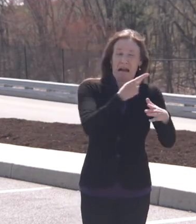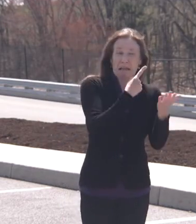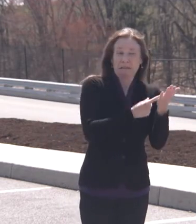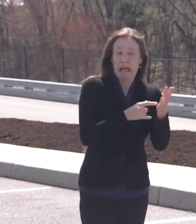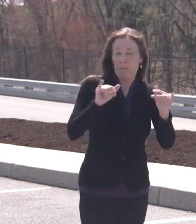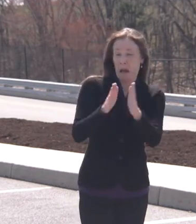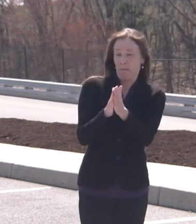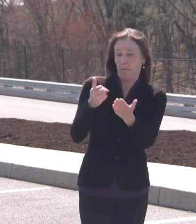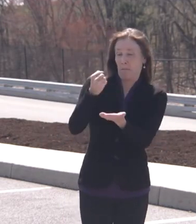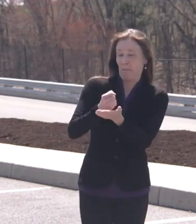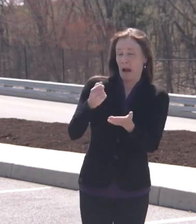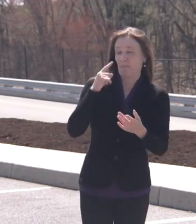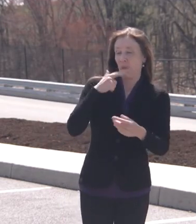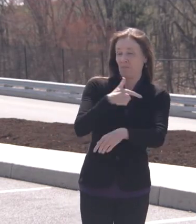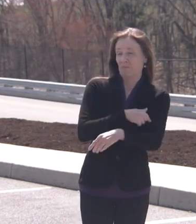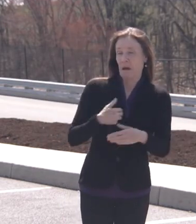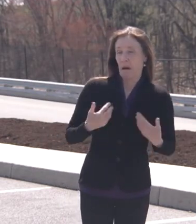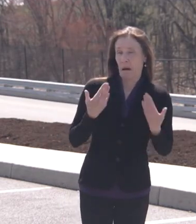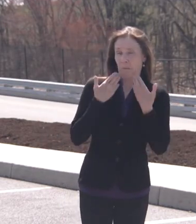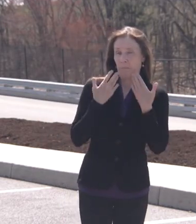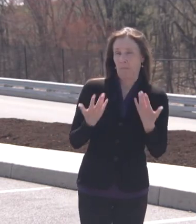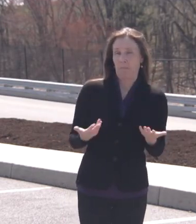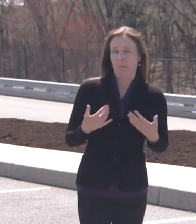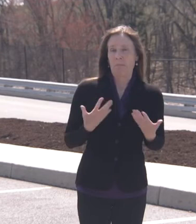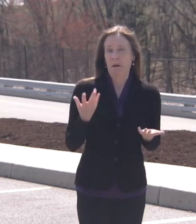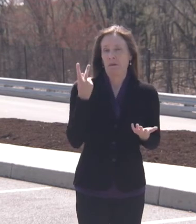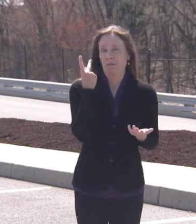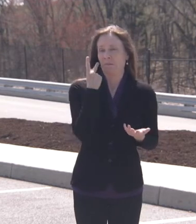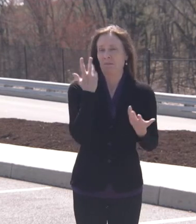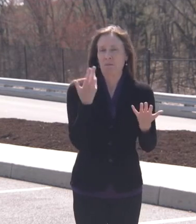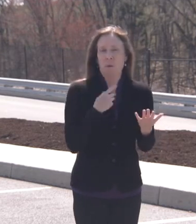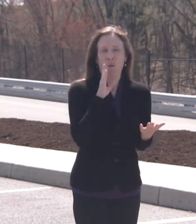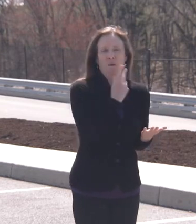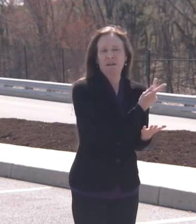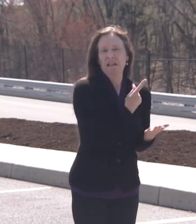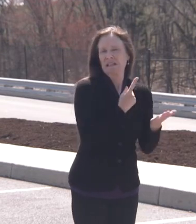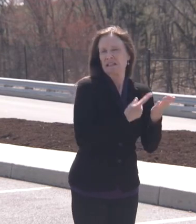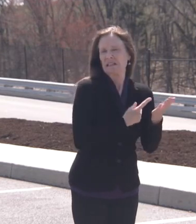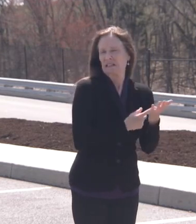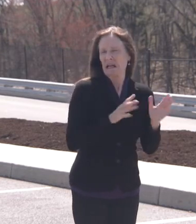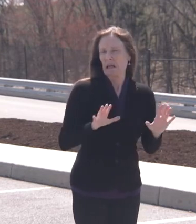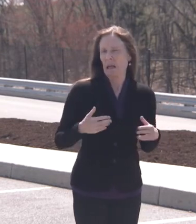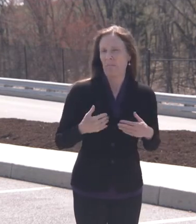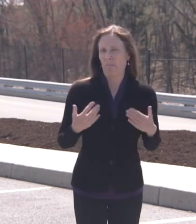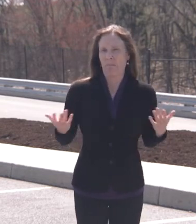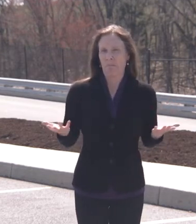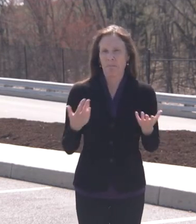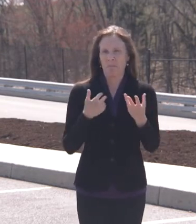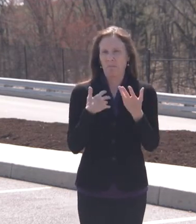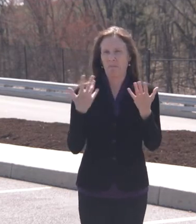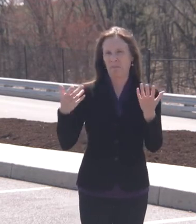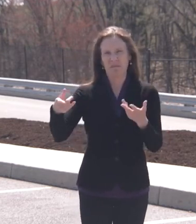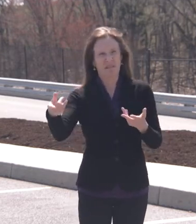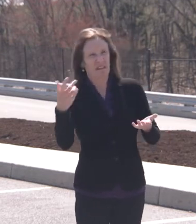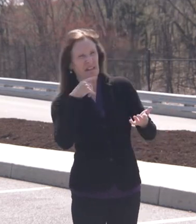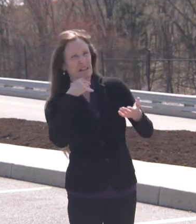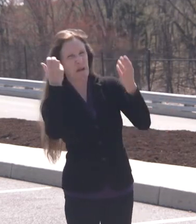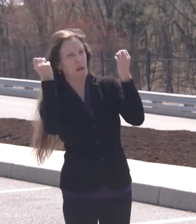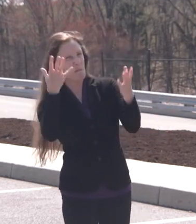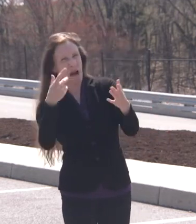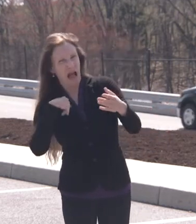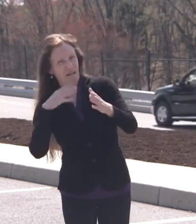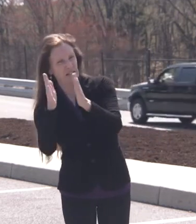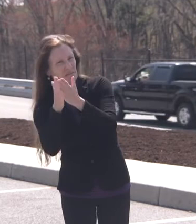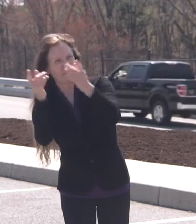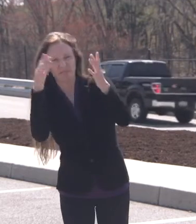Are you discussing whether you're going to do it? I mean, it's people are discussing it all around. So I I but we haven't we